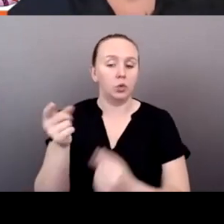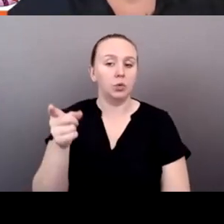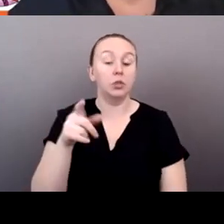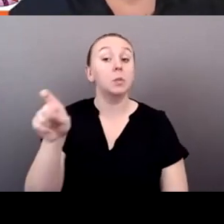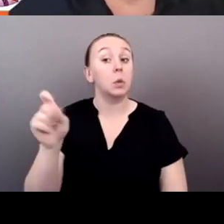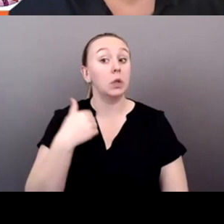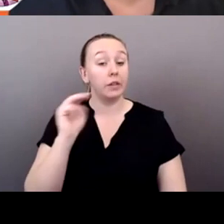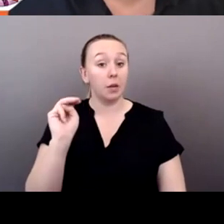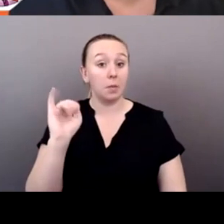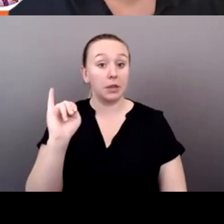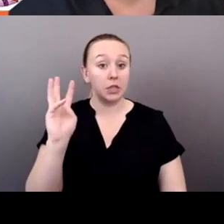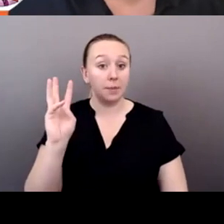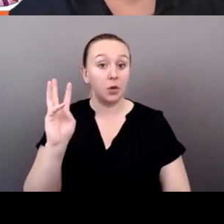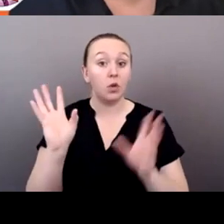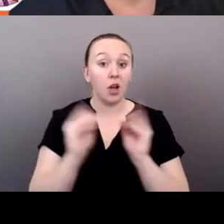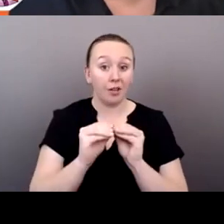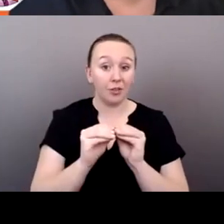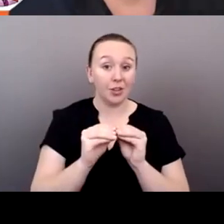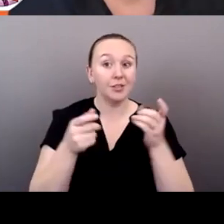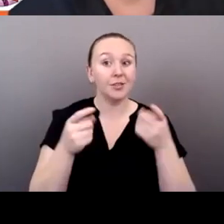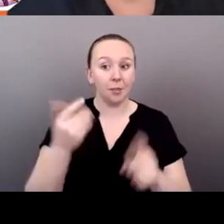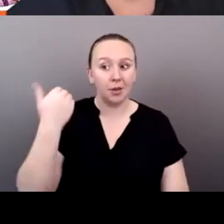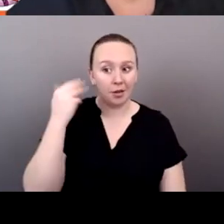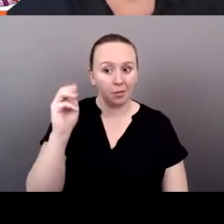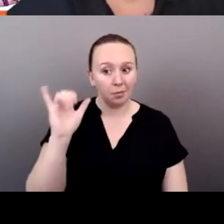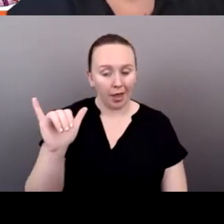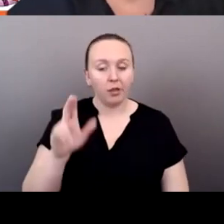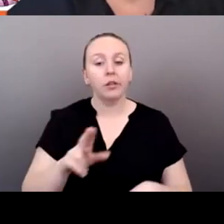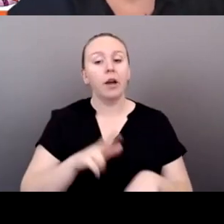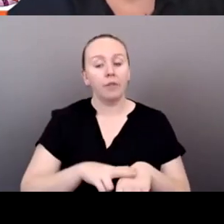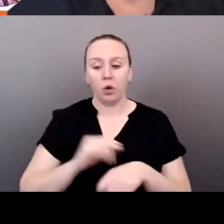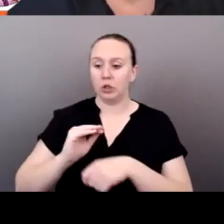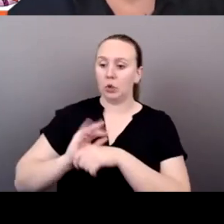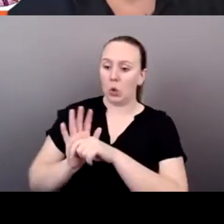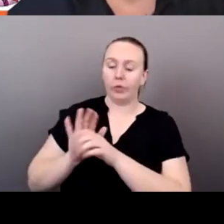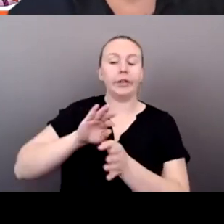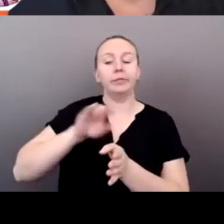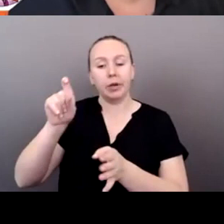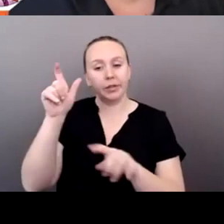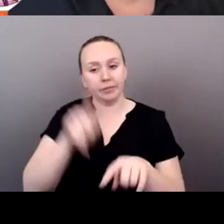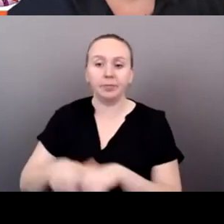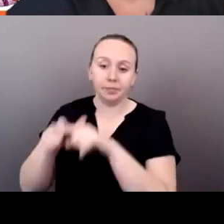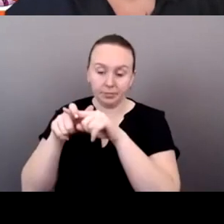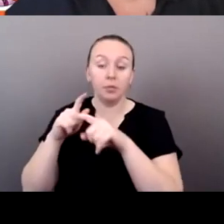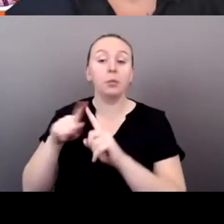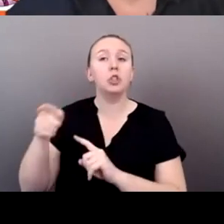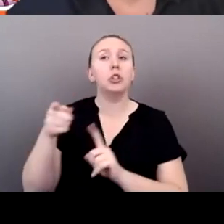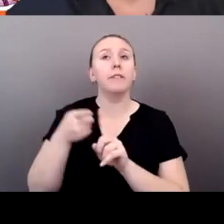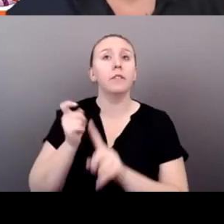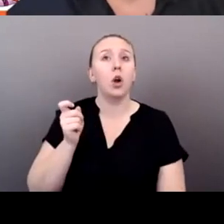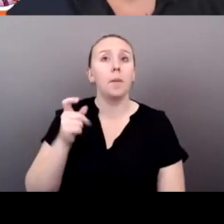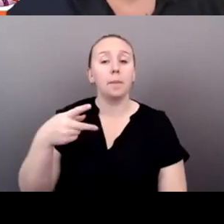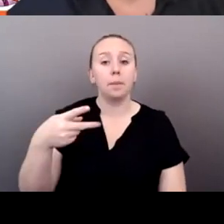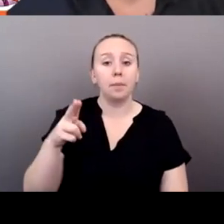MMIW conference in May. Of course, that was set aside for in the face of COVID, but she's based out of, uh, Puyallup,